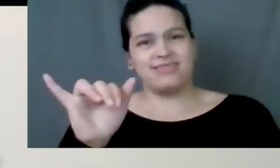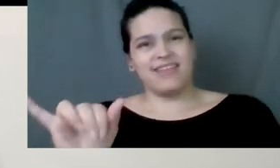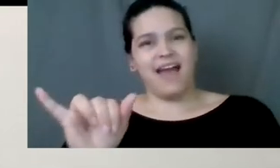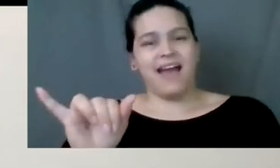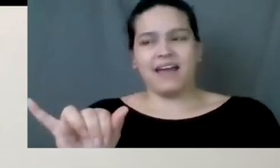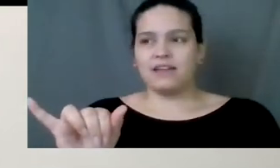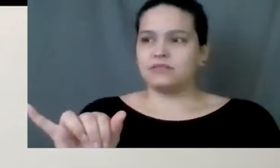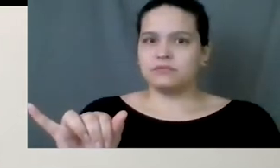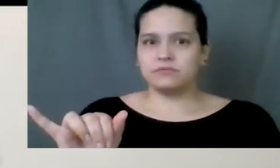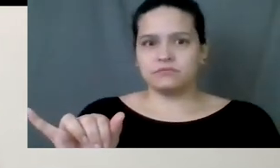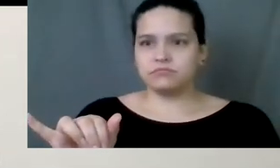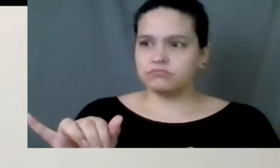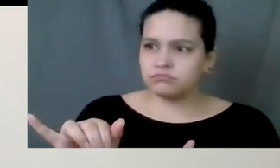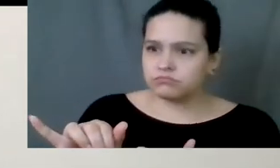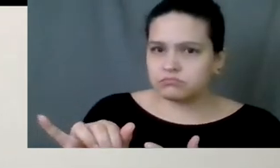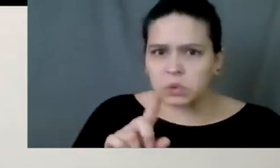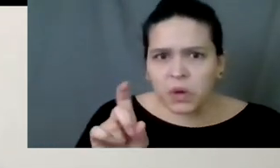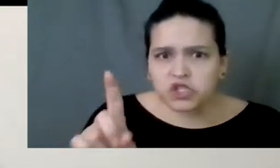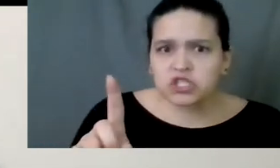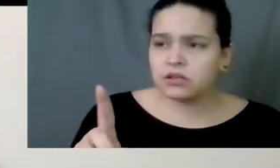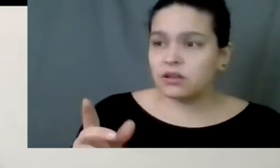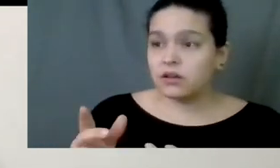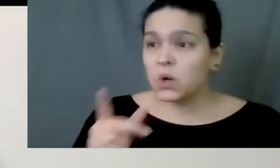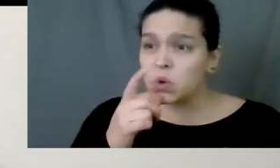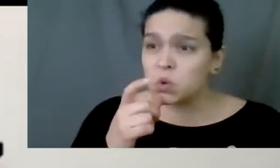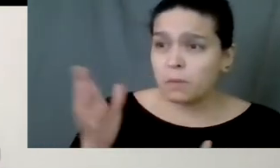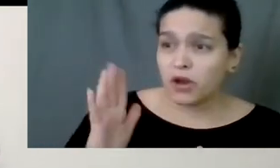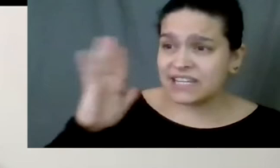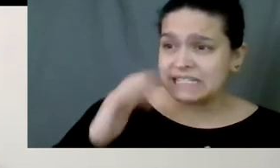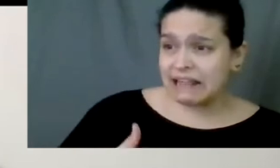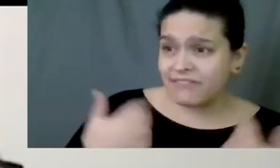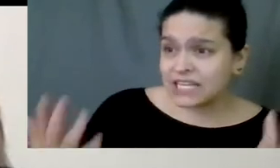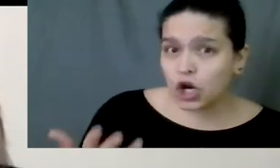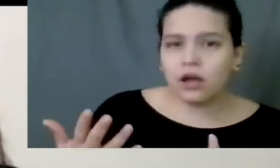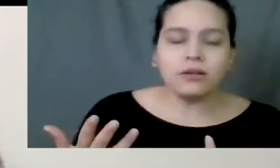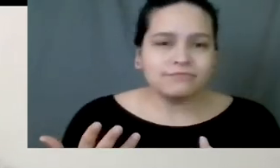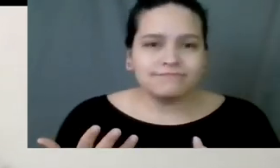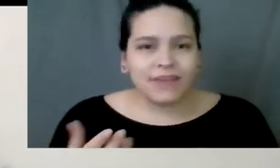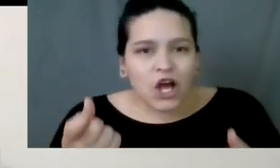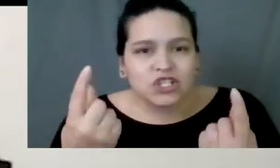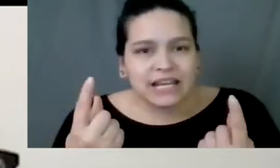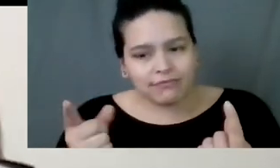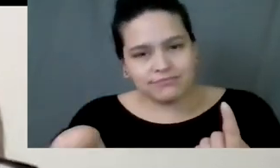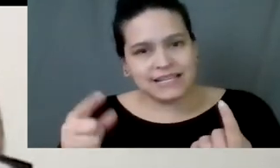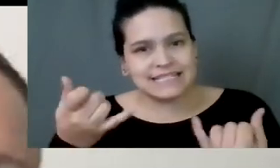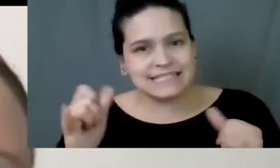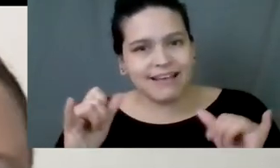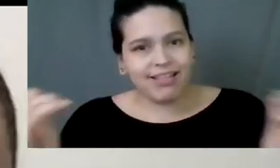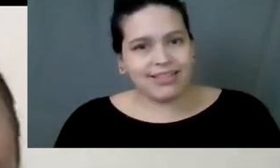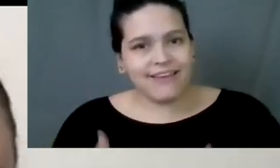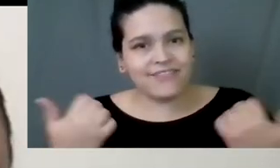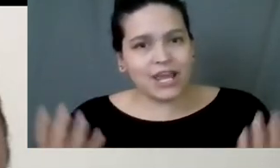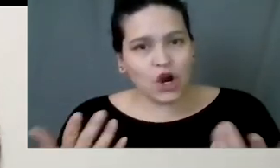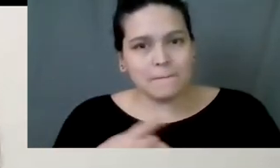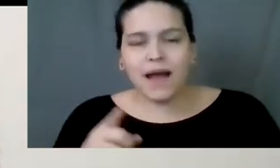So that that piece of asking previously inhabited the land, I want to say, like, they could still very well be there